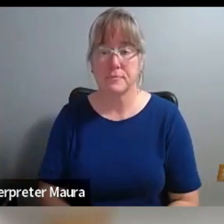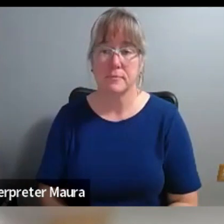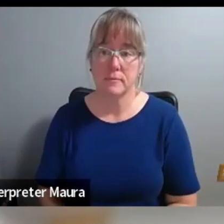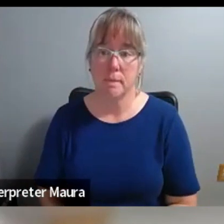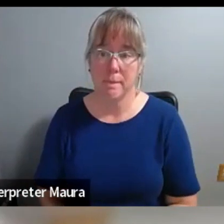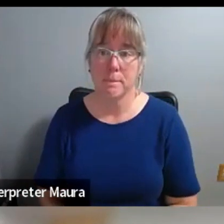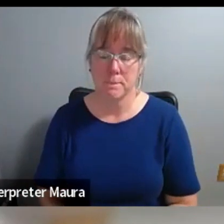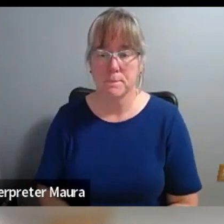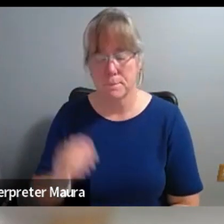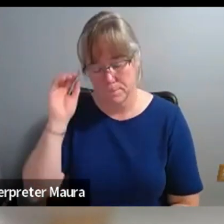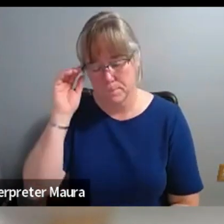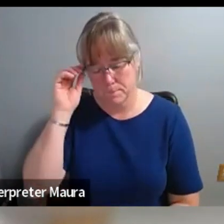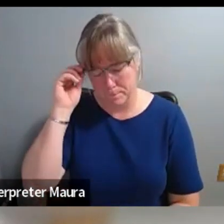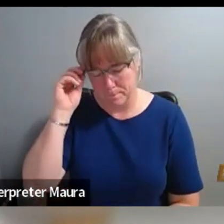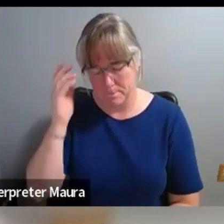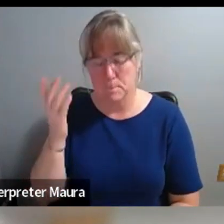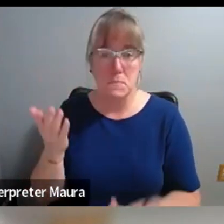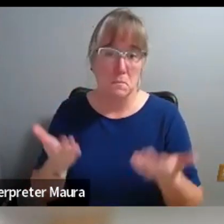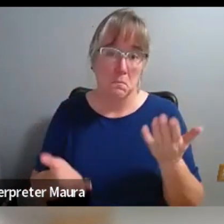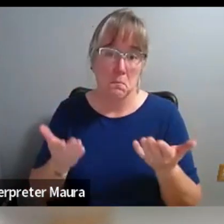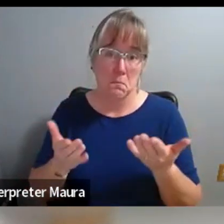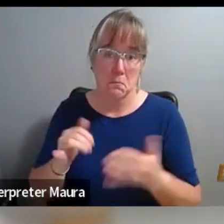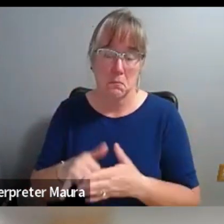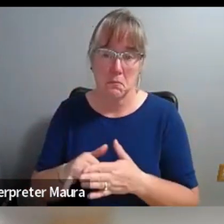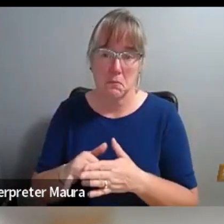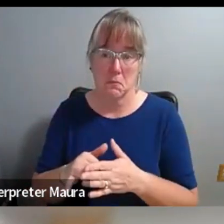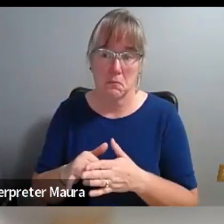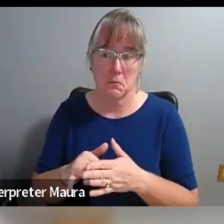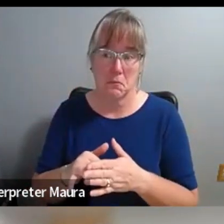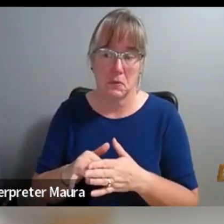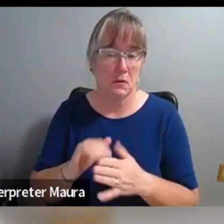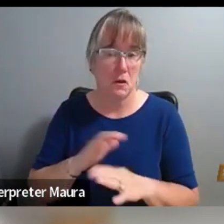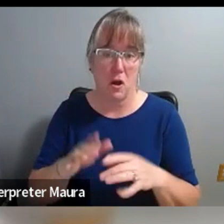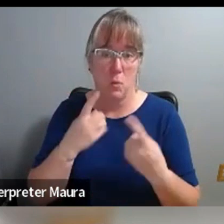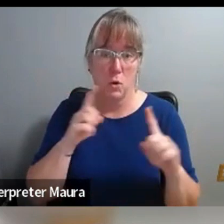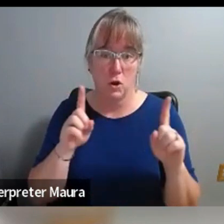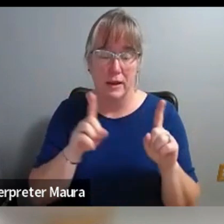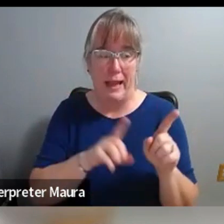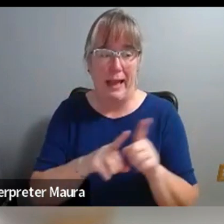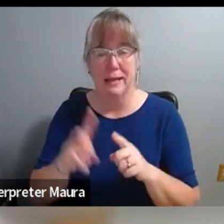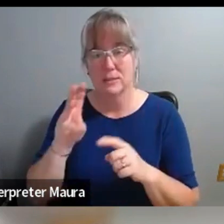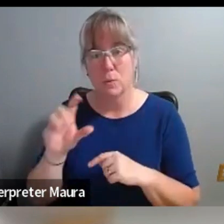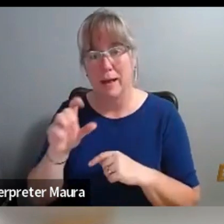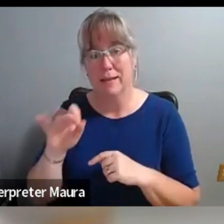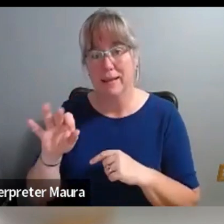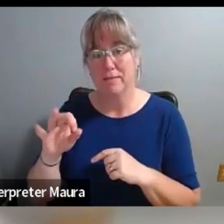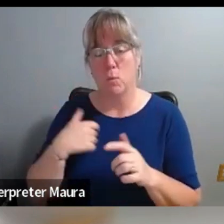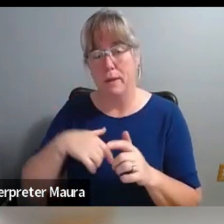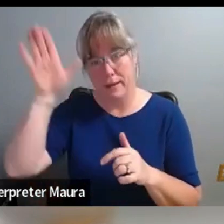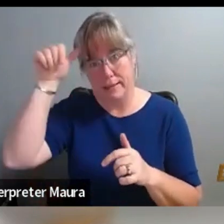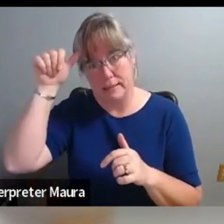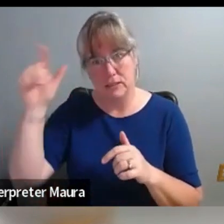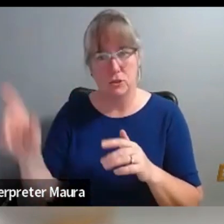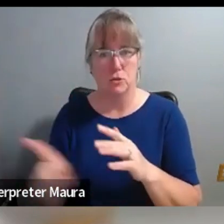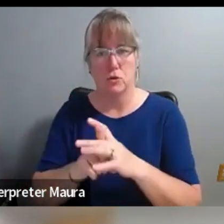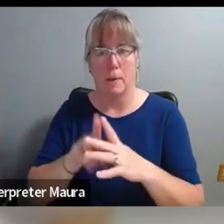process that might might not have worked as well, if we insisted on showing up every place in